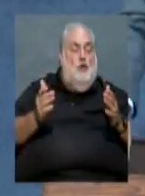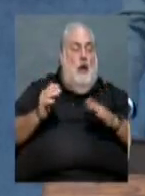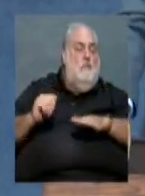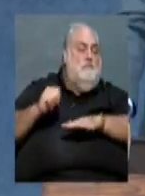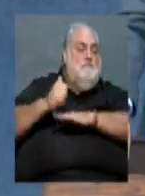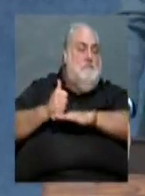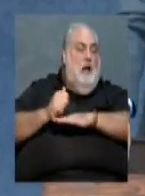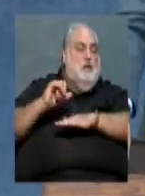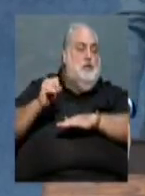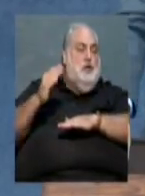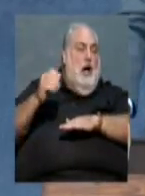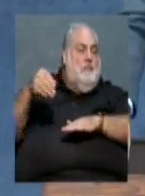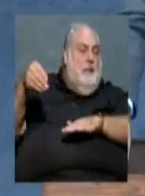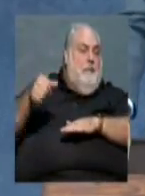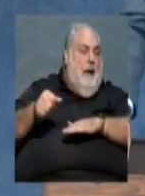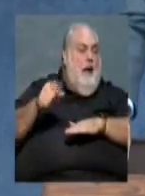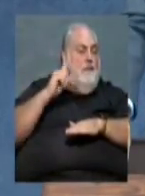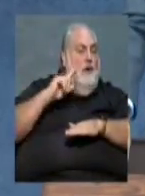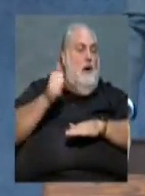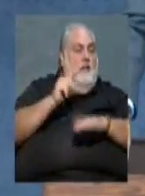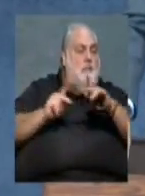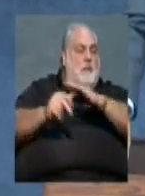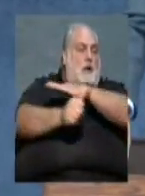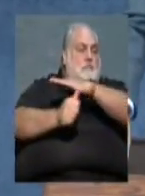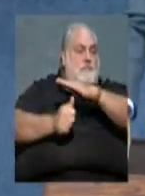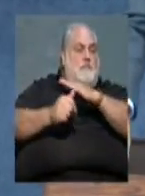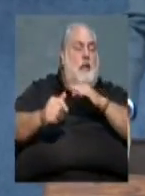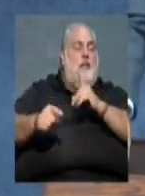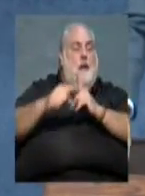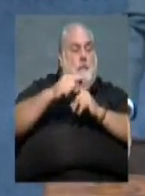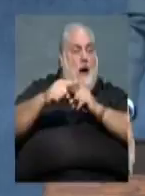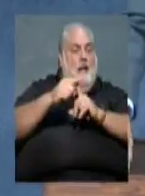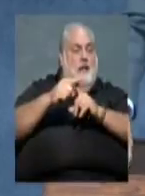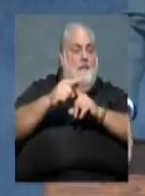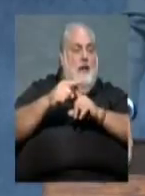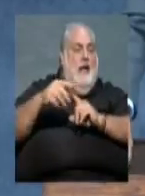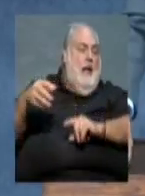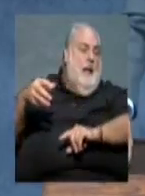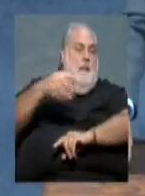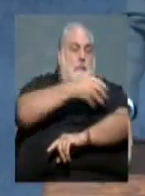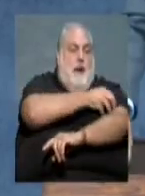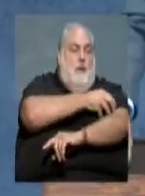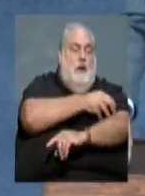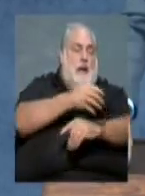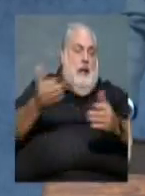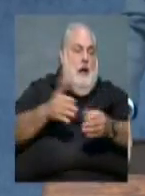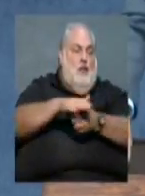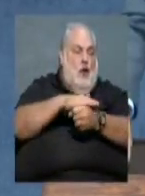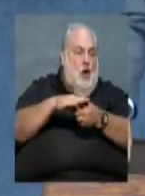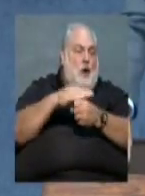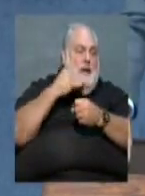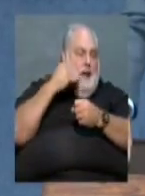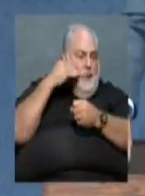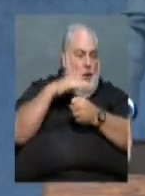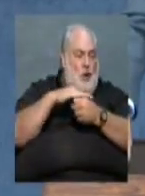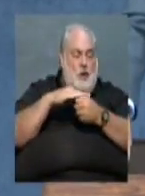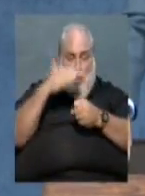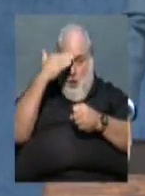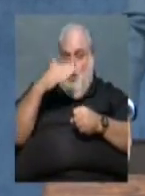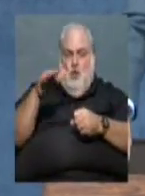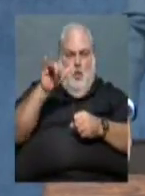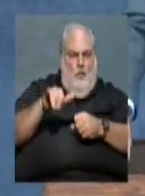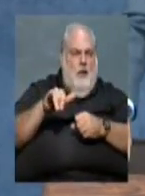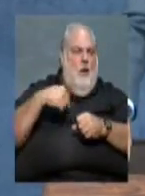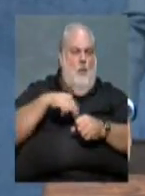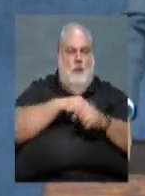paying wages, and demonstrating that they are a positive force in our local communities and neighborhood. Whereas we celebrate